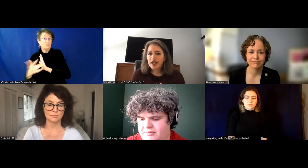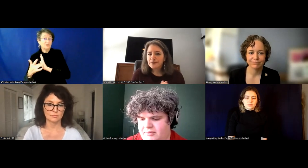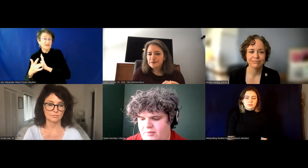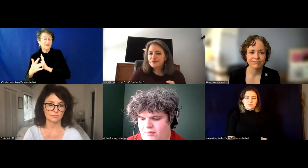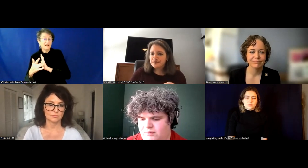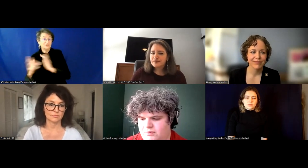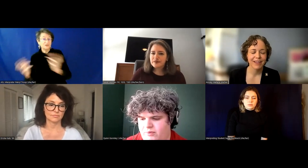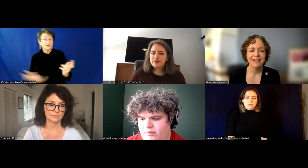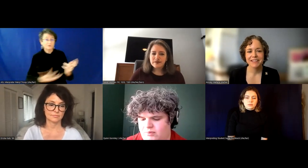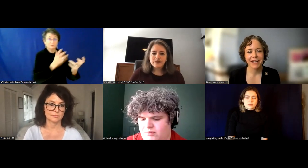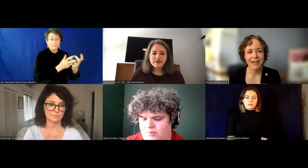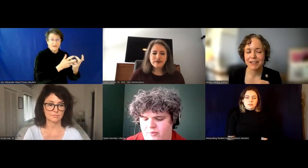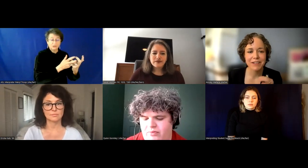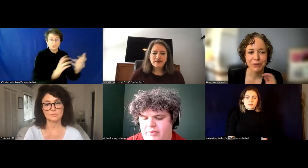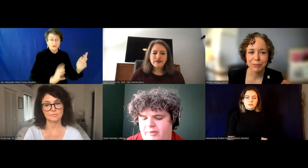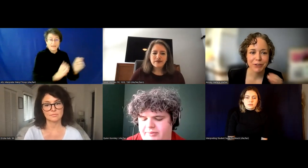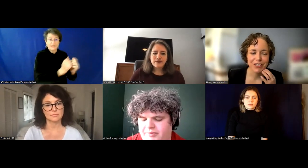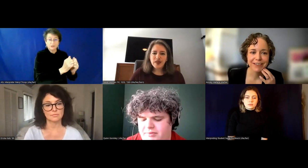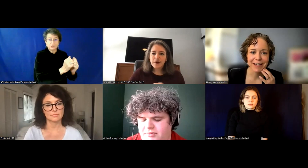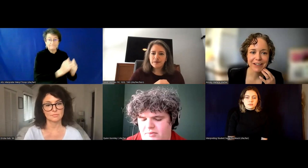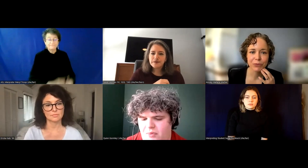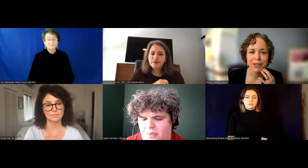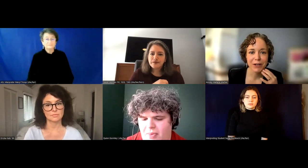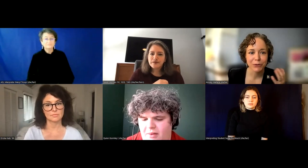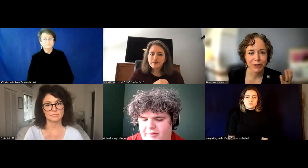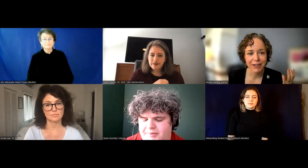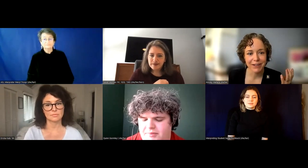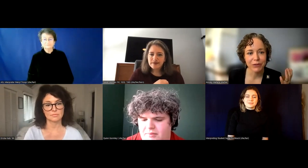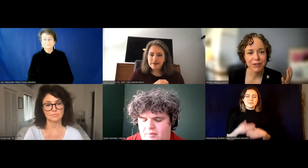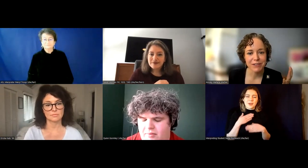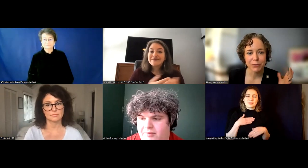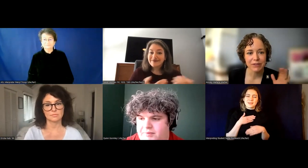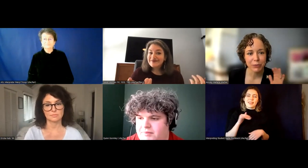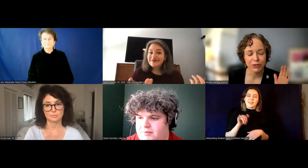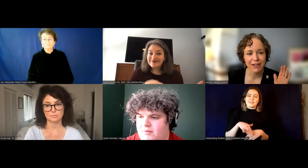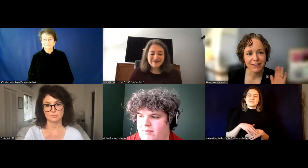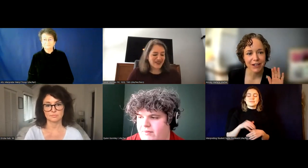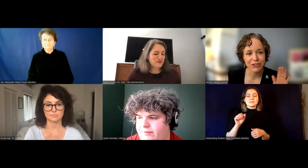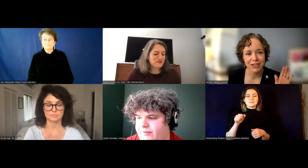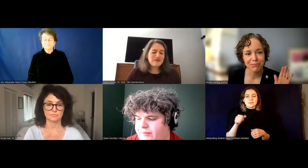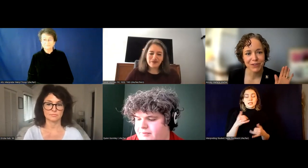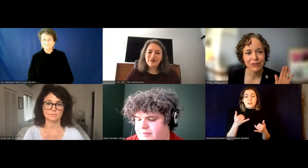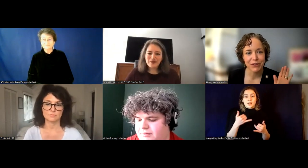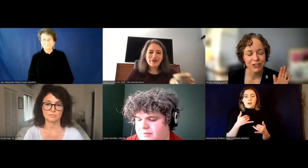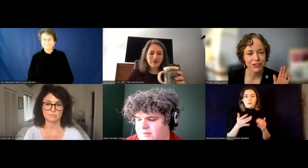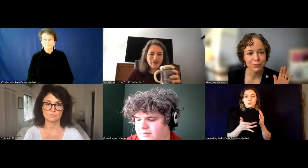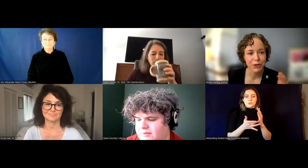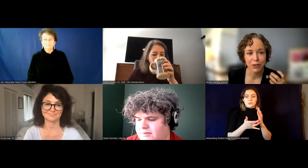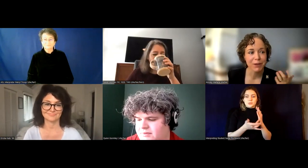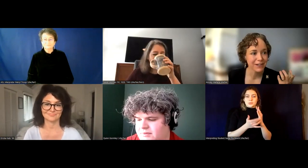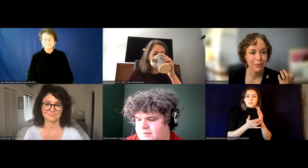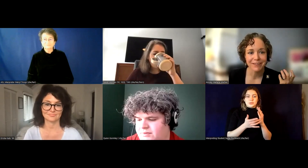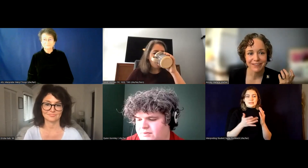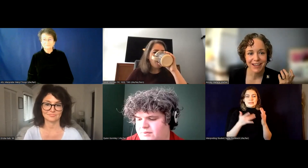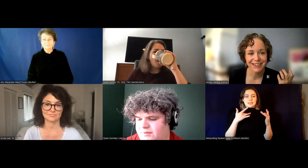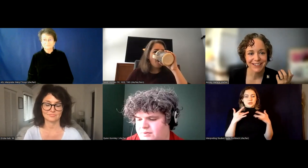working on right now. Yeah. can definitely appreciate that as we are looking, as we deal with similar technology considerations with our